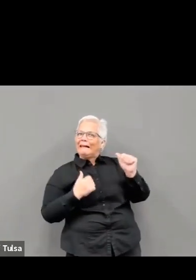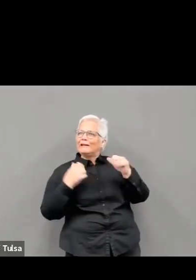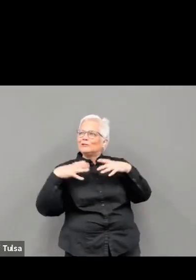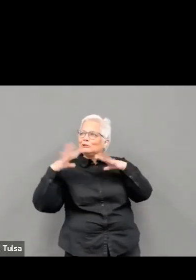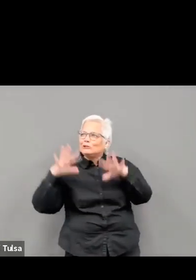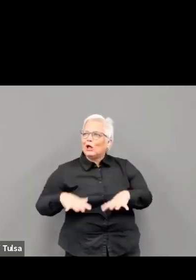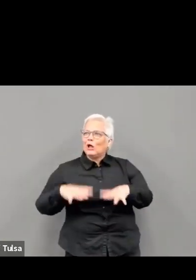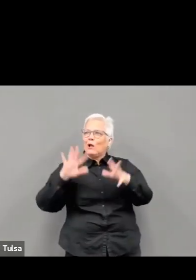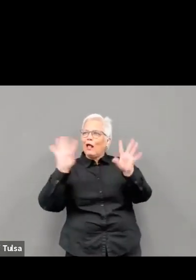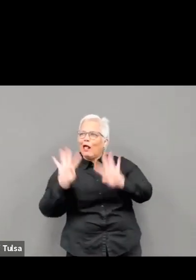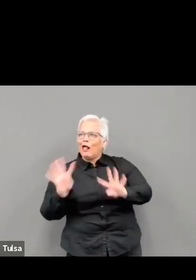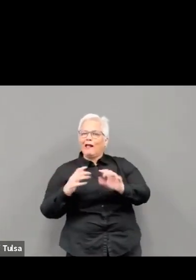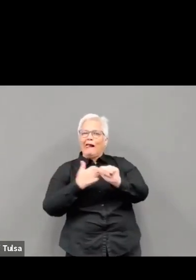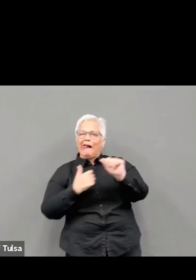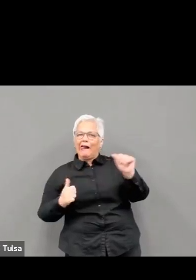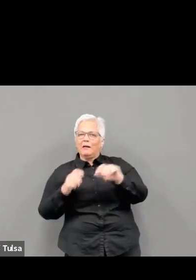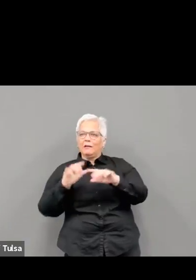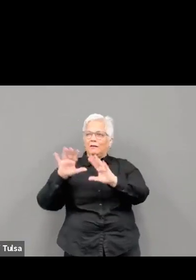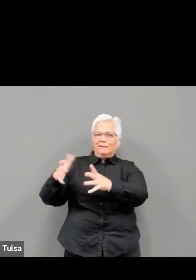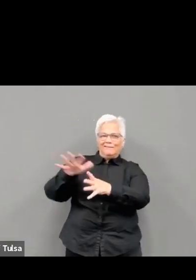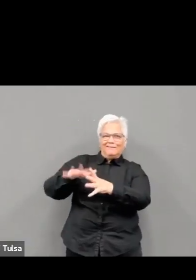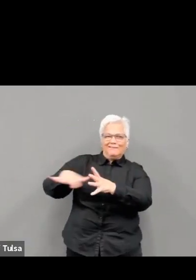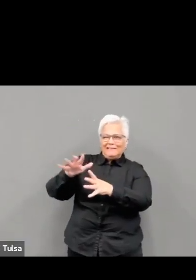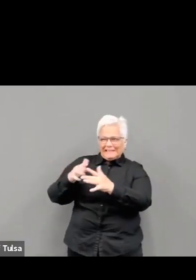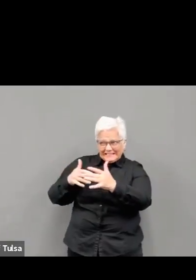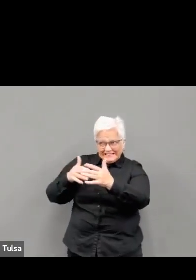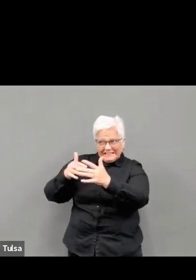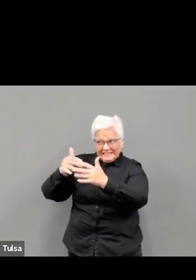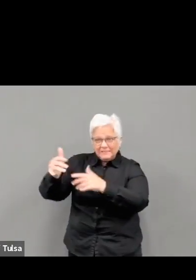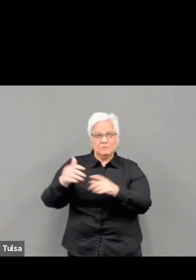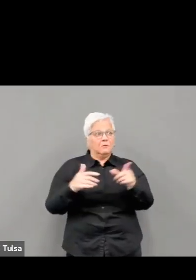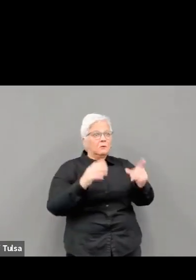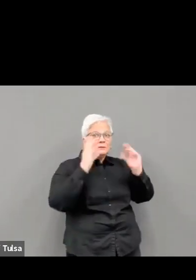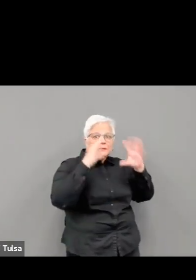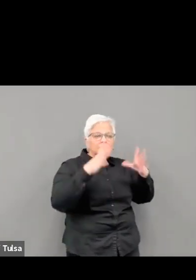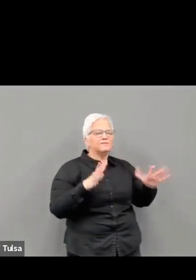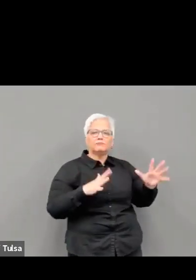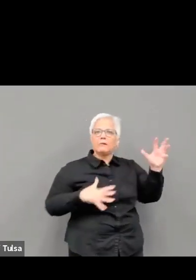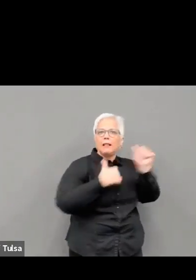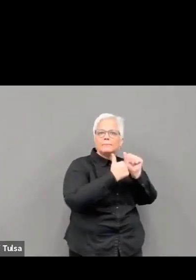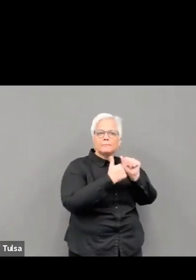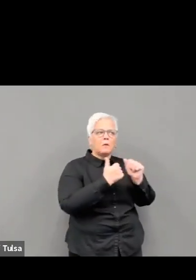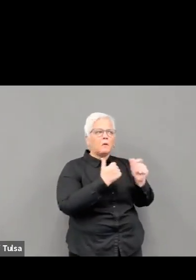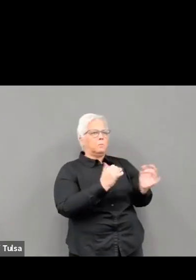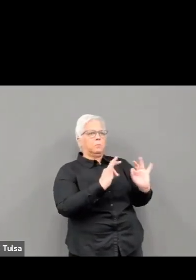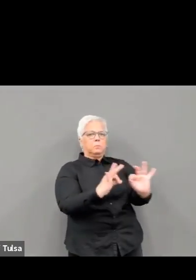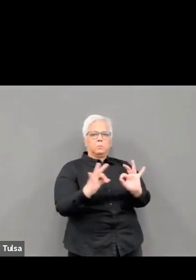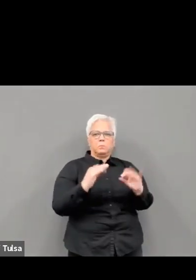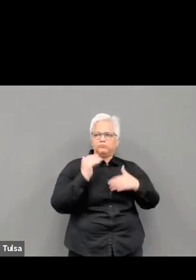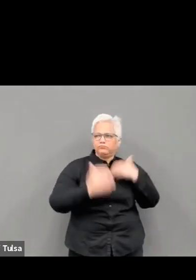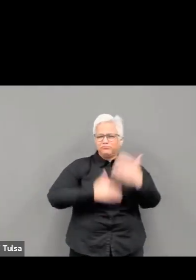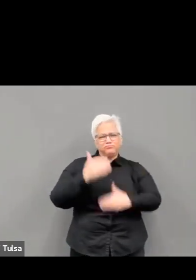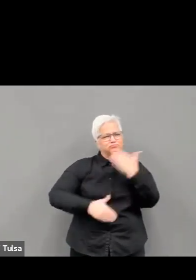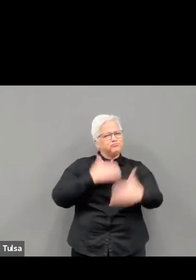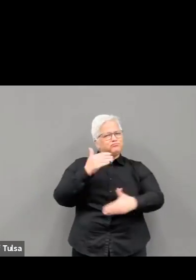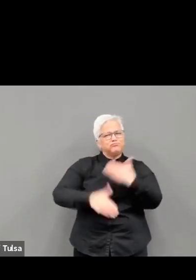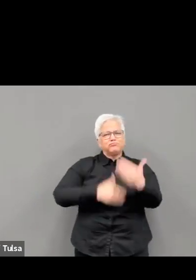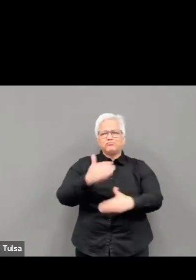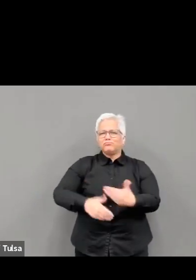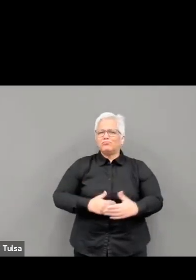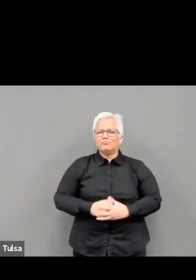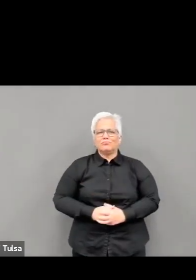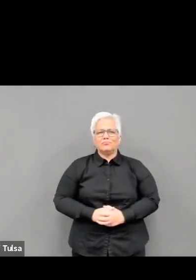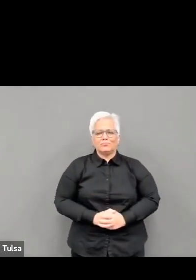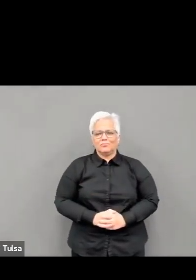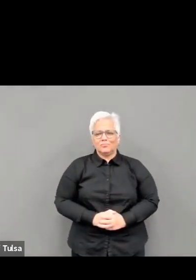upon receipt of that vaccine. According to the Oklahoma State Immunization Information System, or OSIS, THC